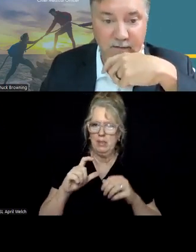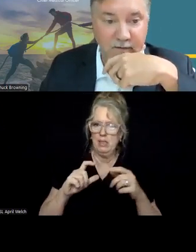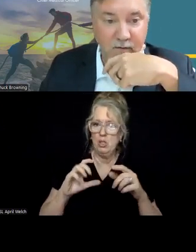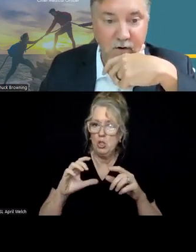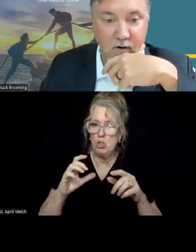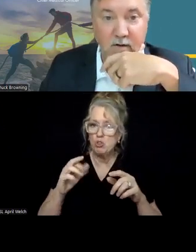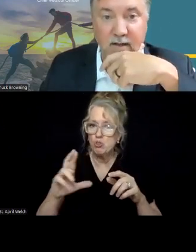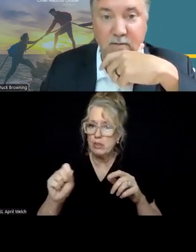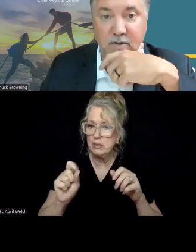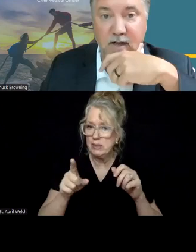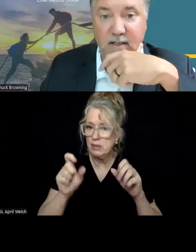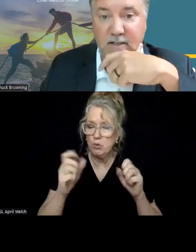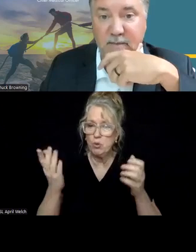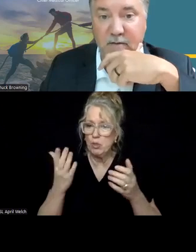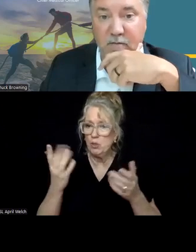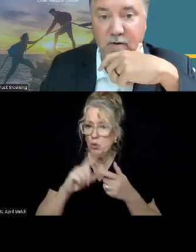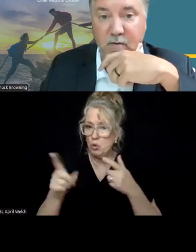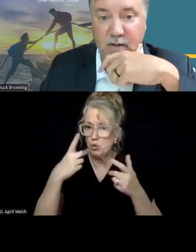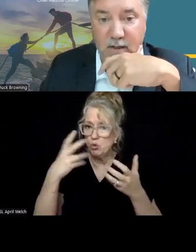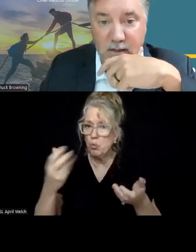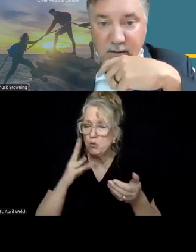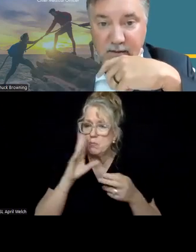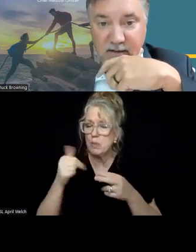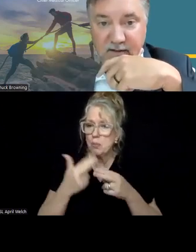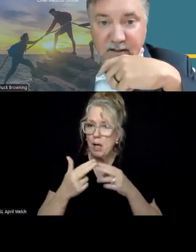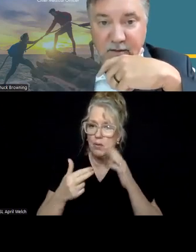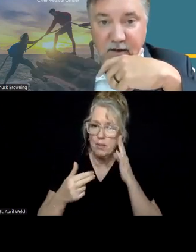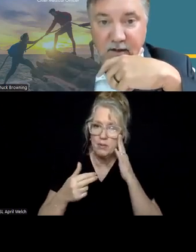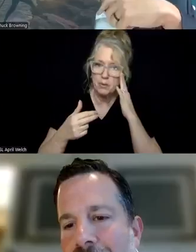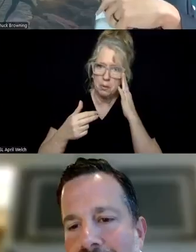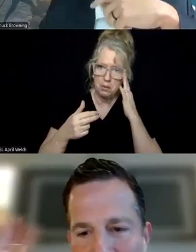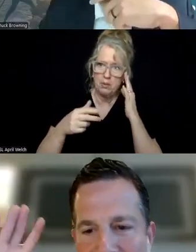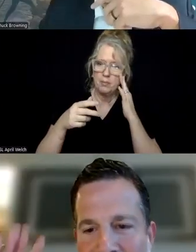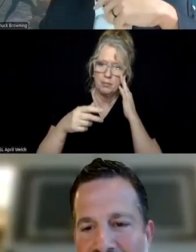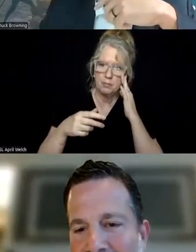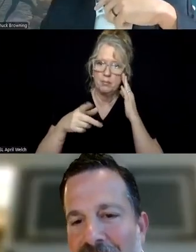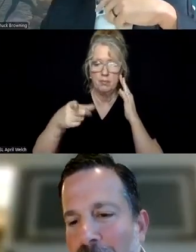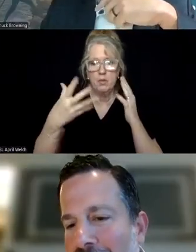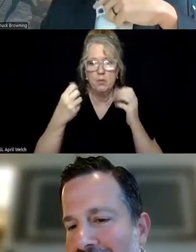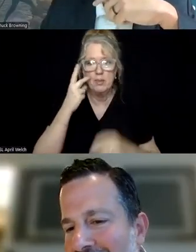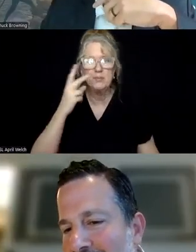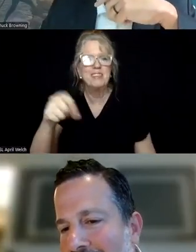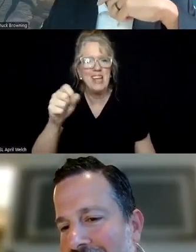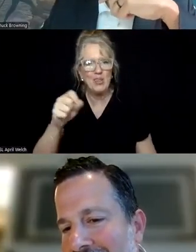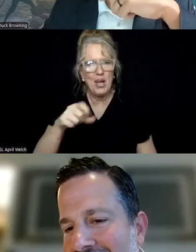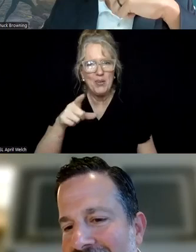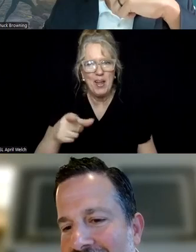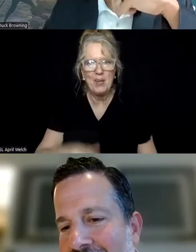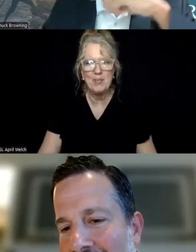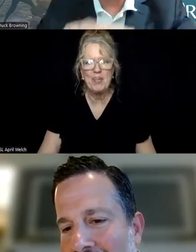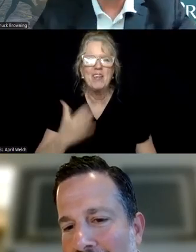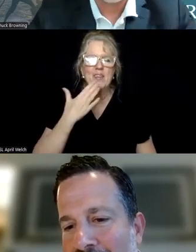if Chris, if you are on this, would you like to just speak real quickly? Let see if I see. Yeah, there you are. Thanks, Jack.